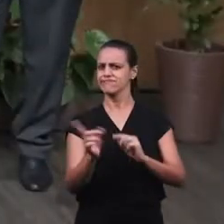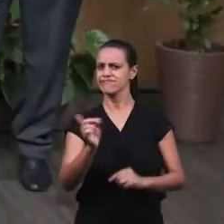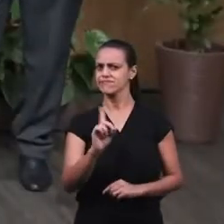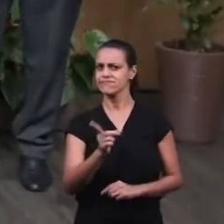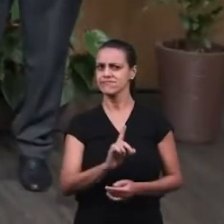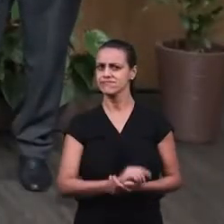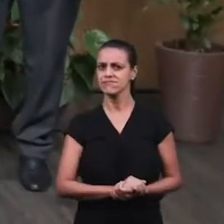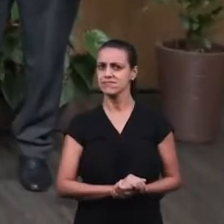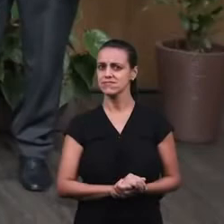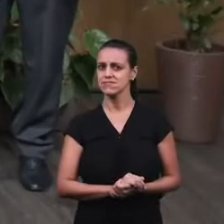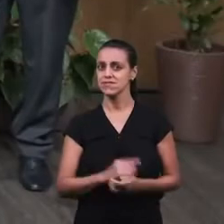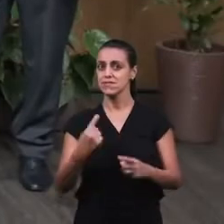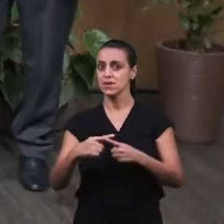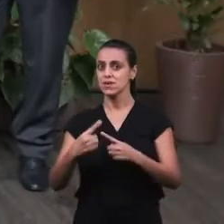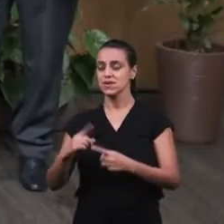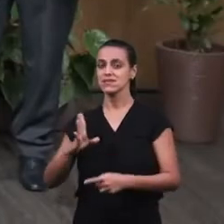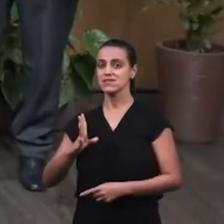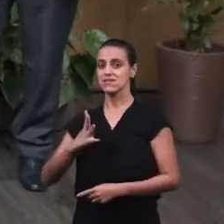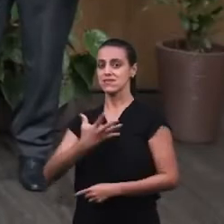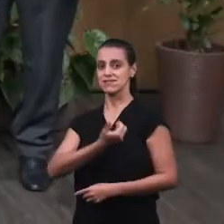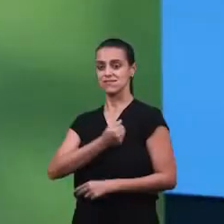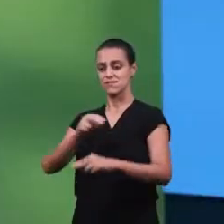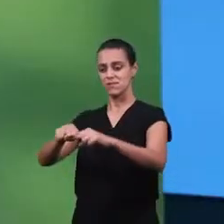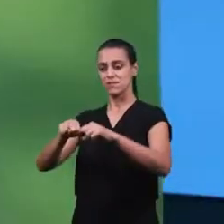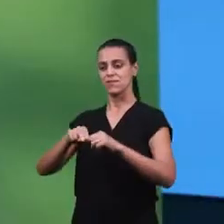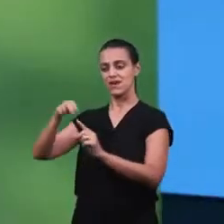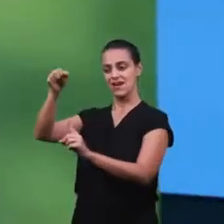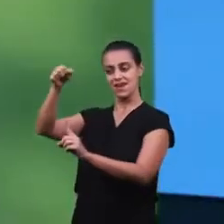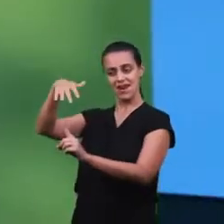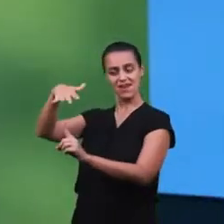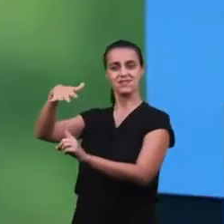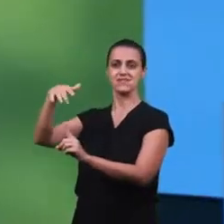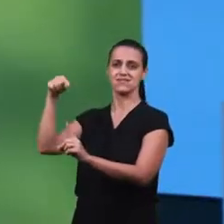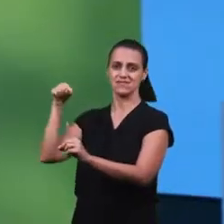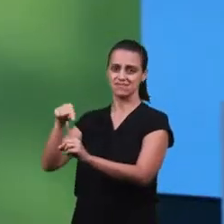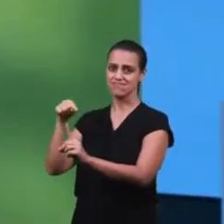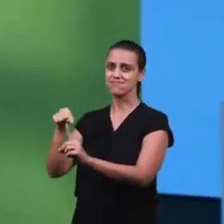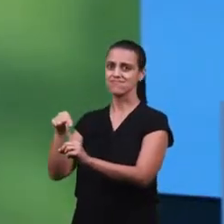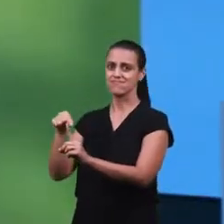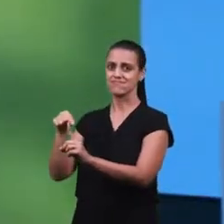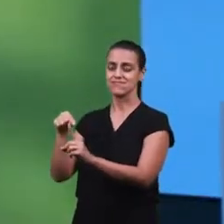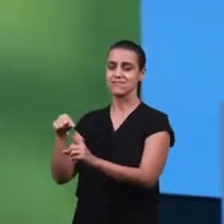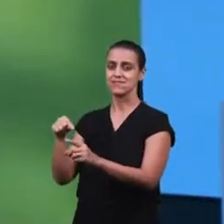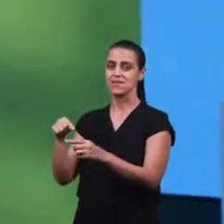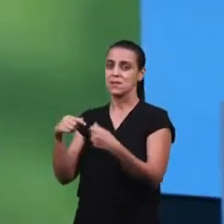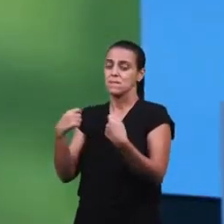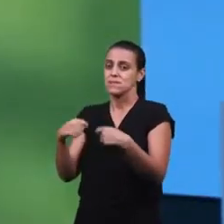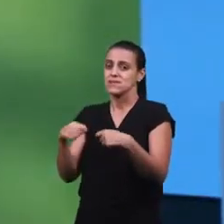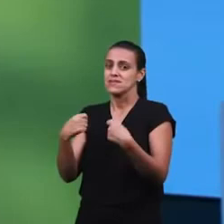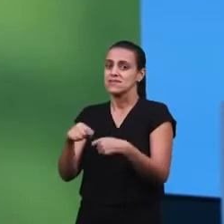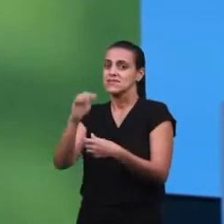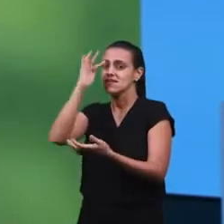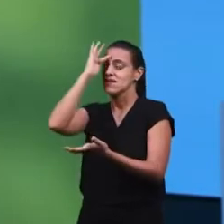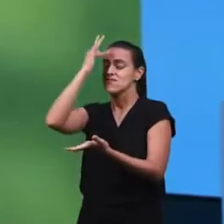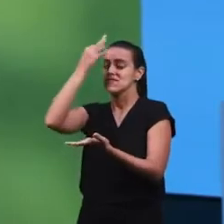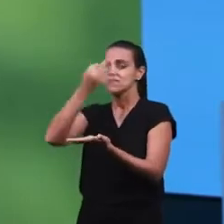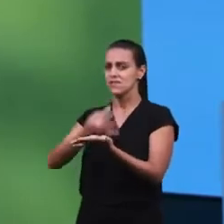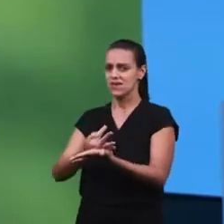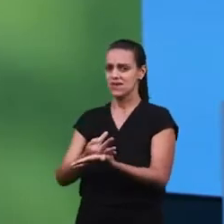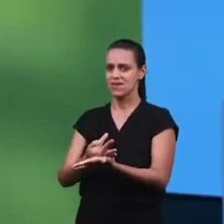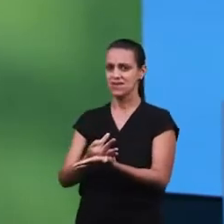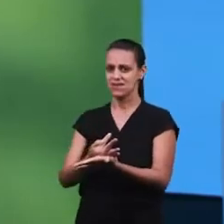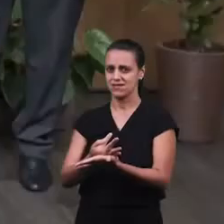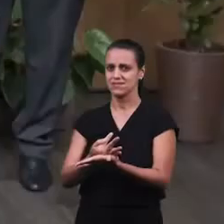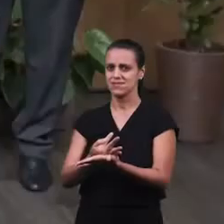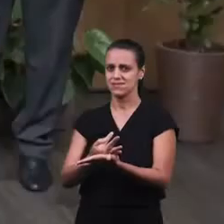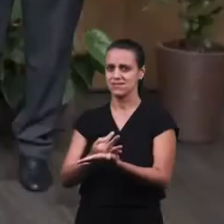Salvation is by grace. And the word says that it is by